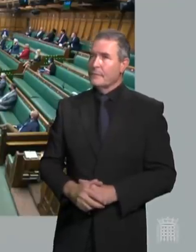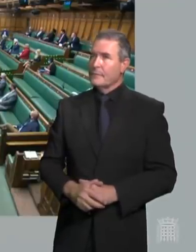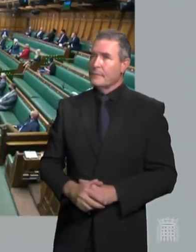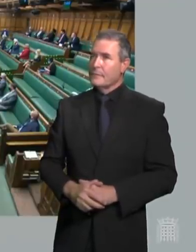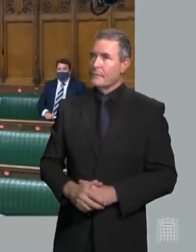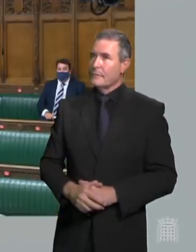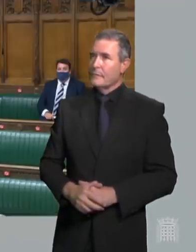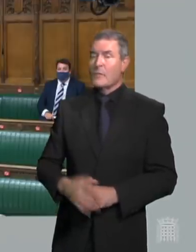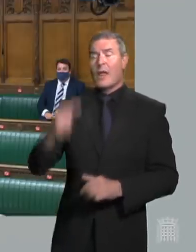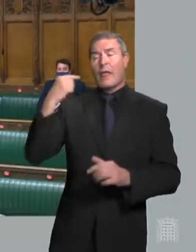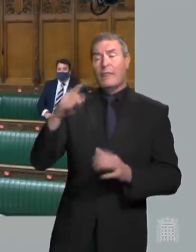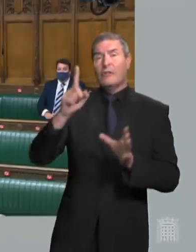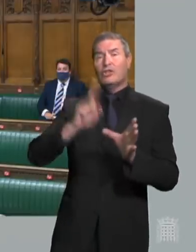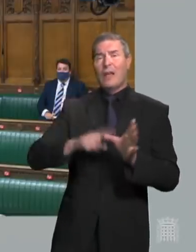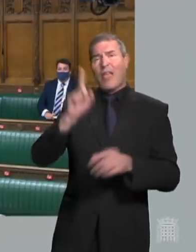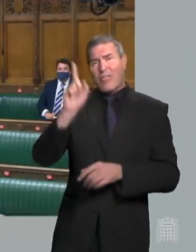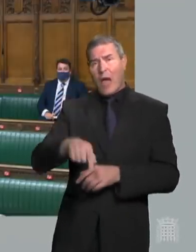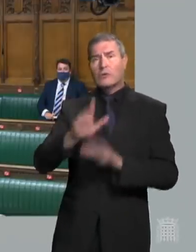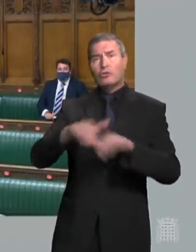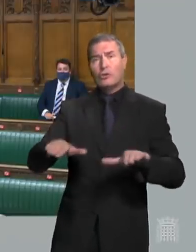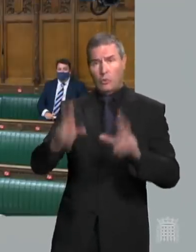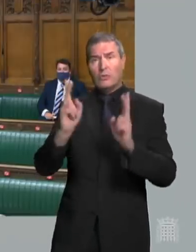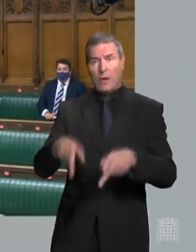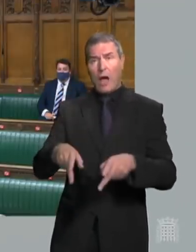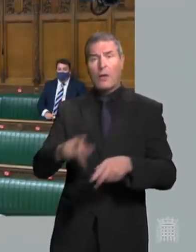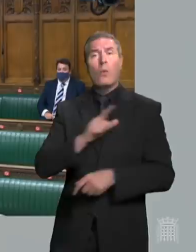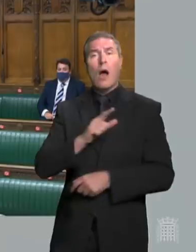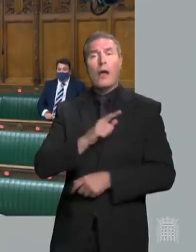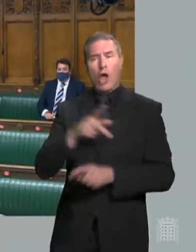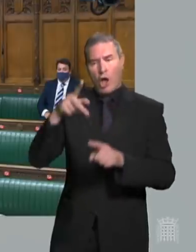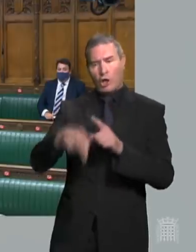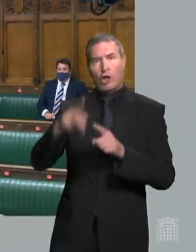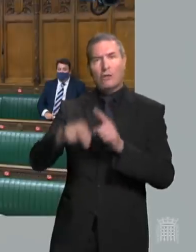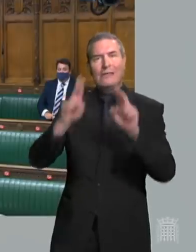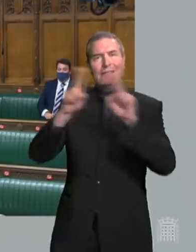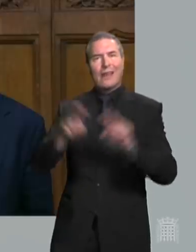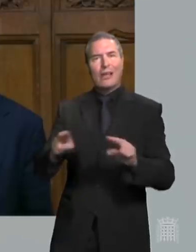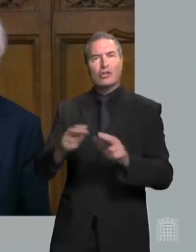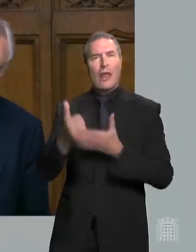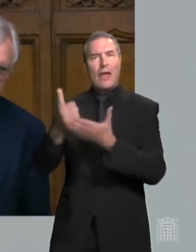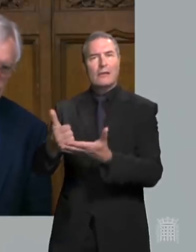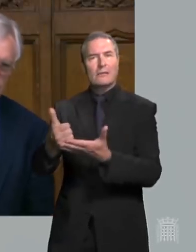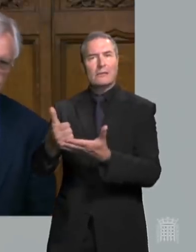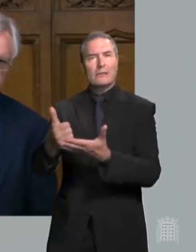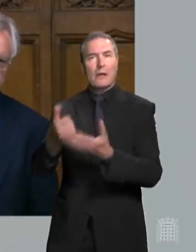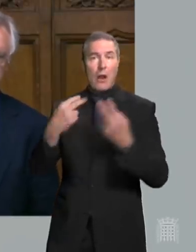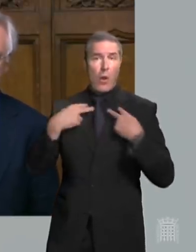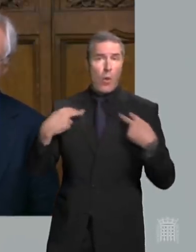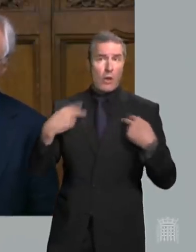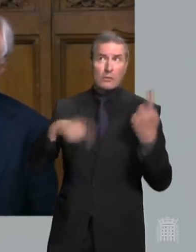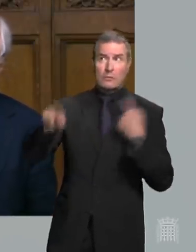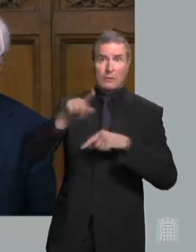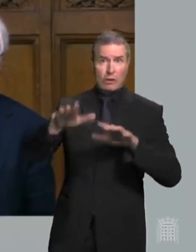this year thousands of children will die because of the government's dramatic cuts in international aid top lawyers in the country